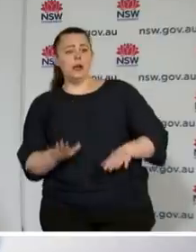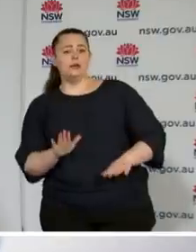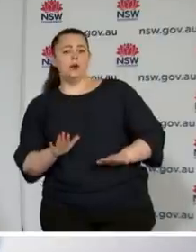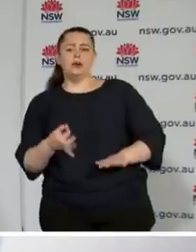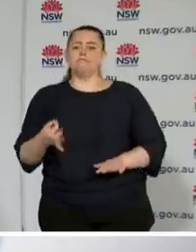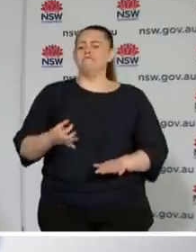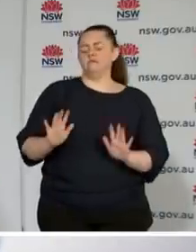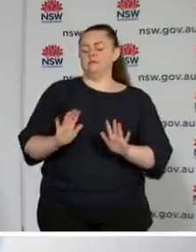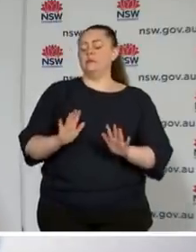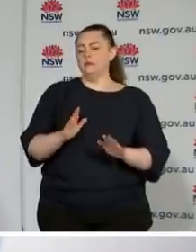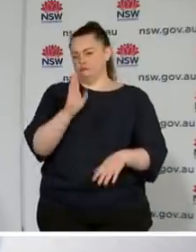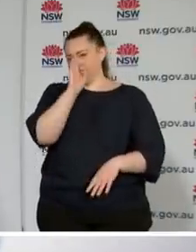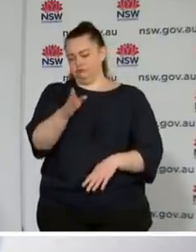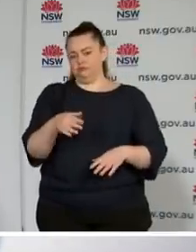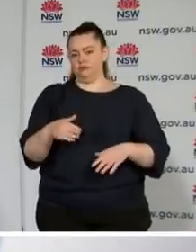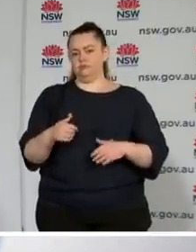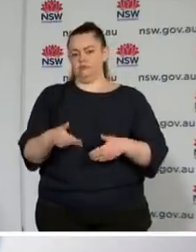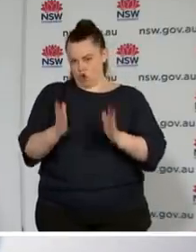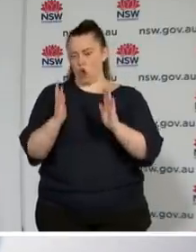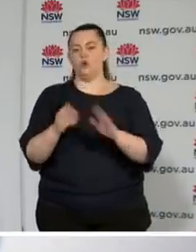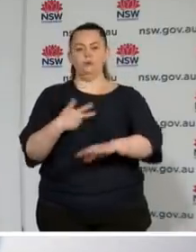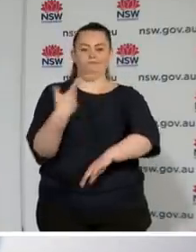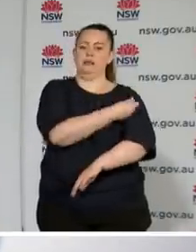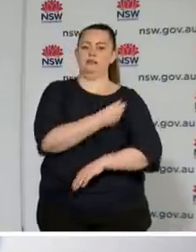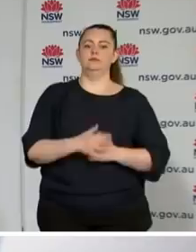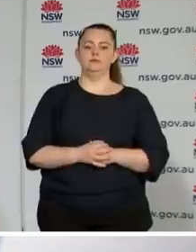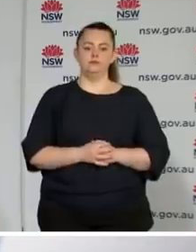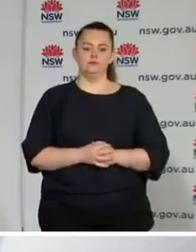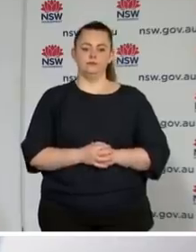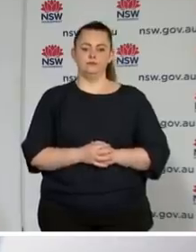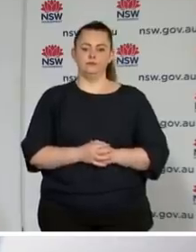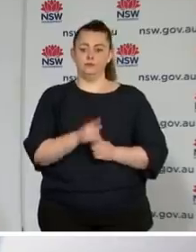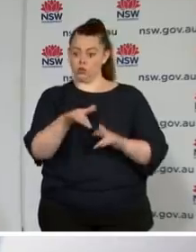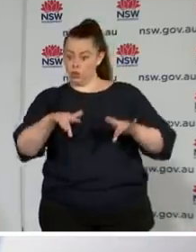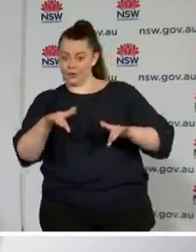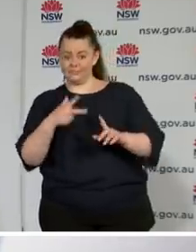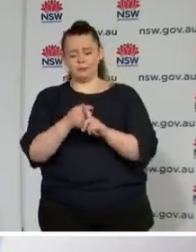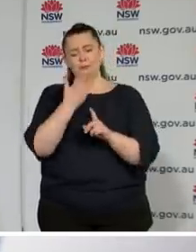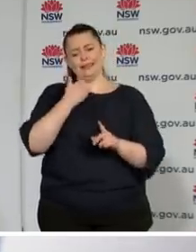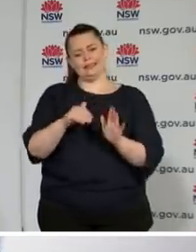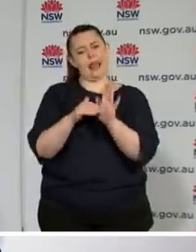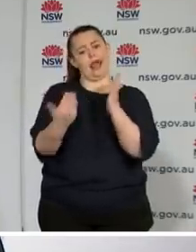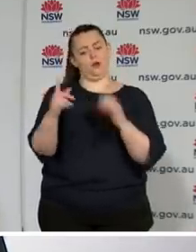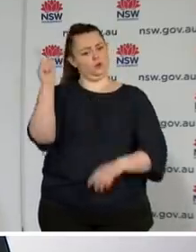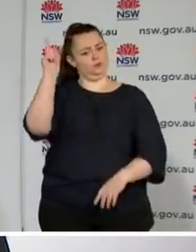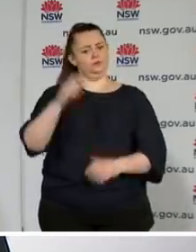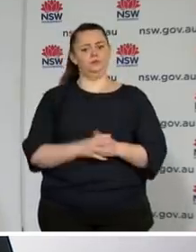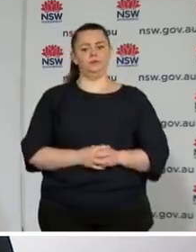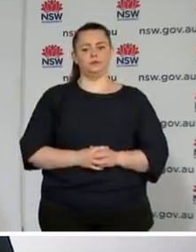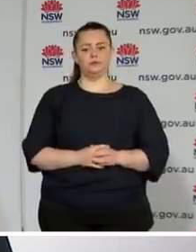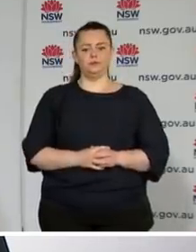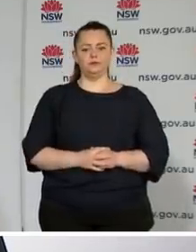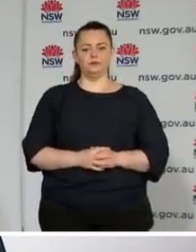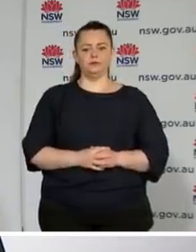loved ones, and also for the greater community. And I urge everybody who hasn't had that vaccine to come forward and get vaccinated. Pleasingly,